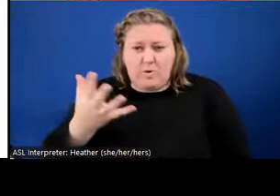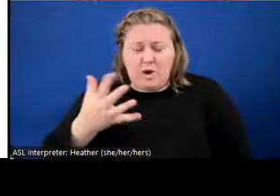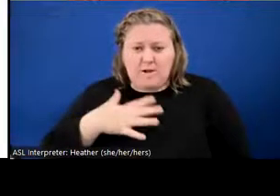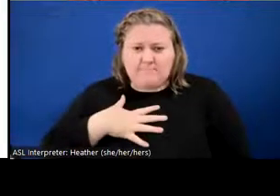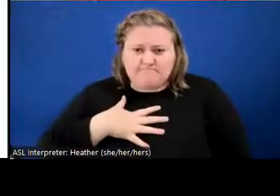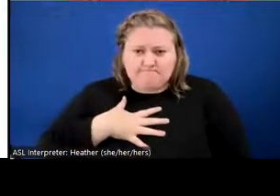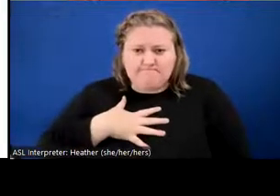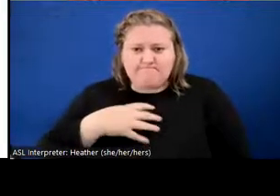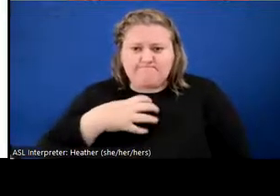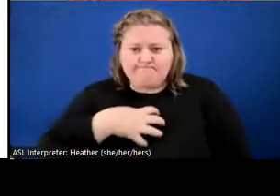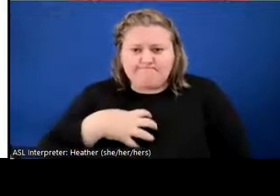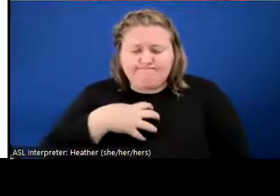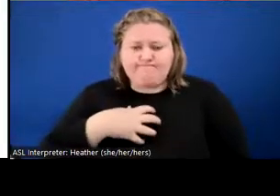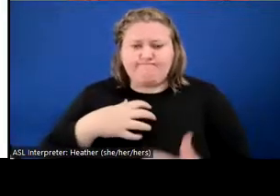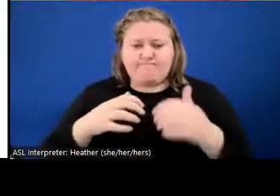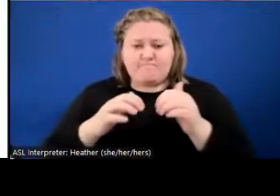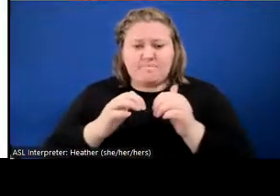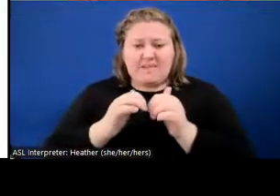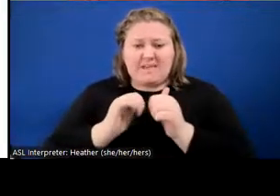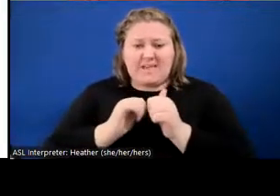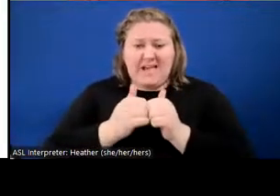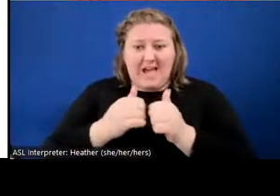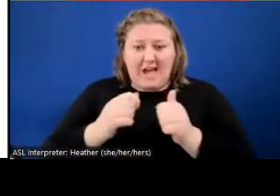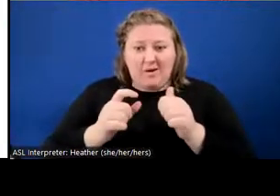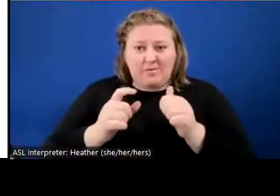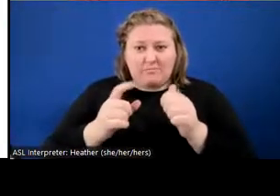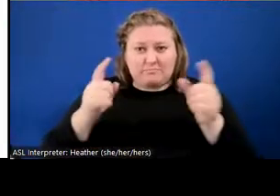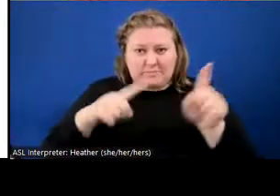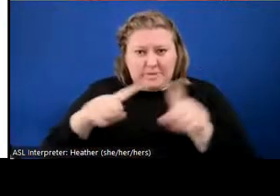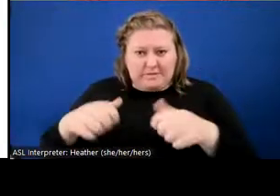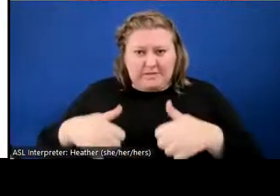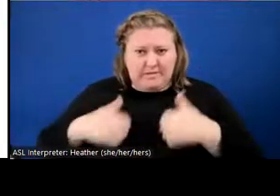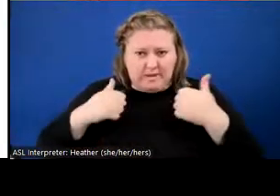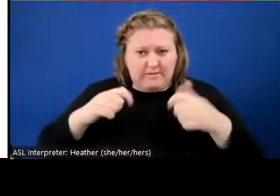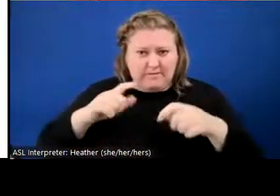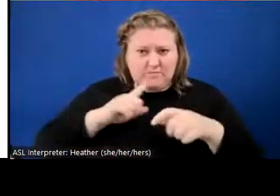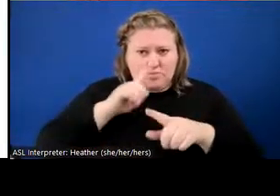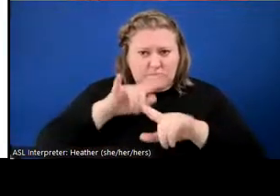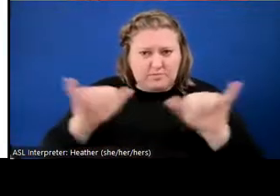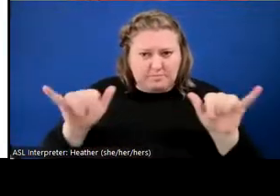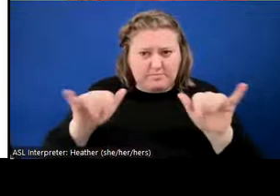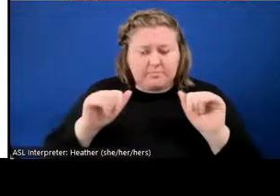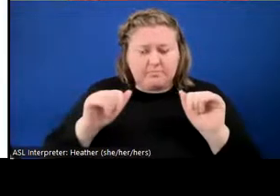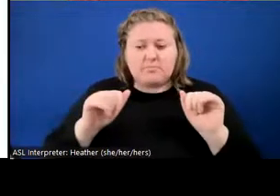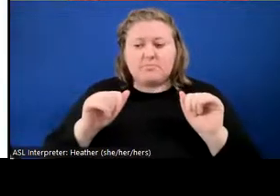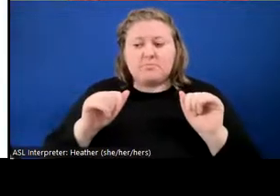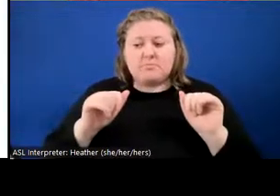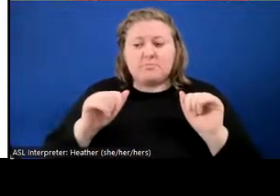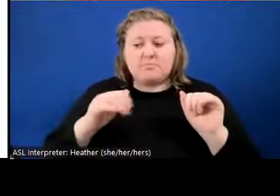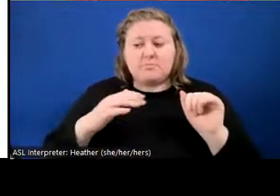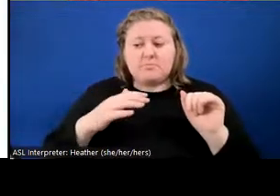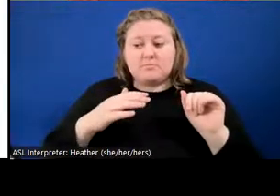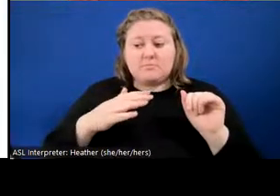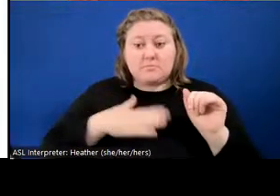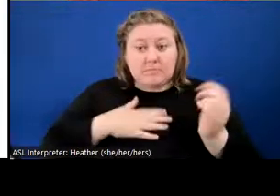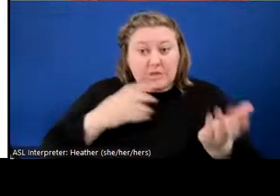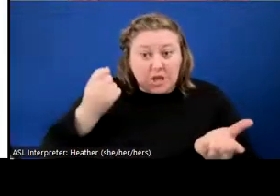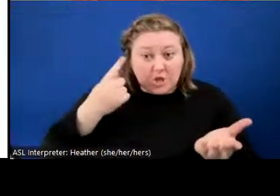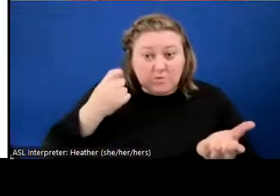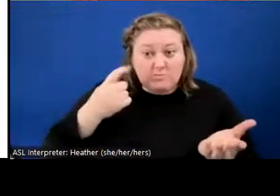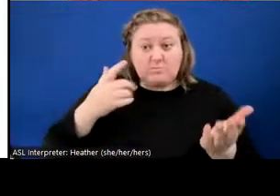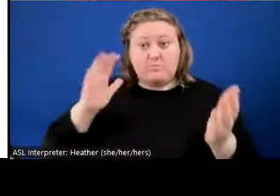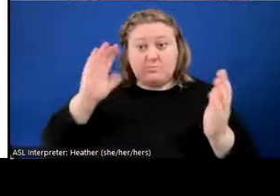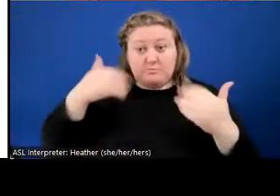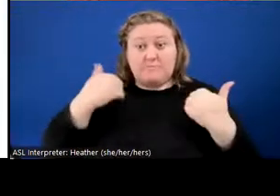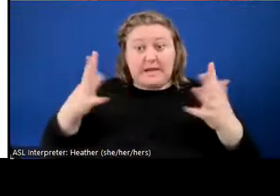this seems to be playing out in real life in real time. You've had several meetings, from what I understand, and voted on several topics,